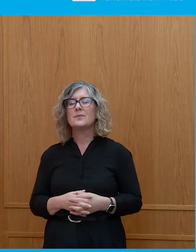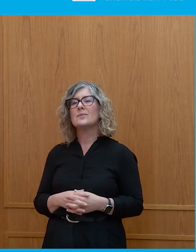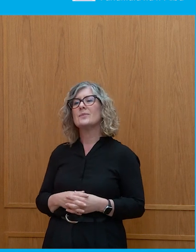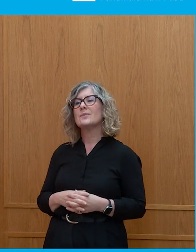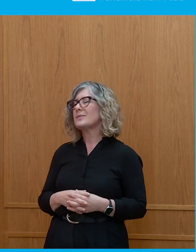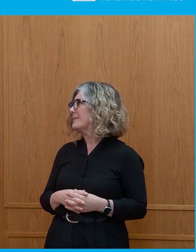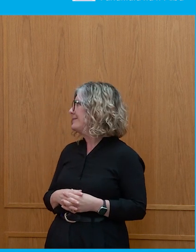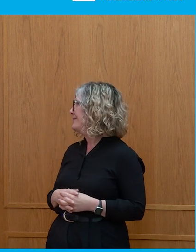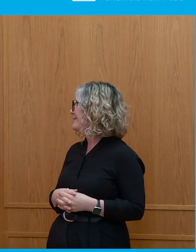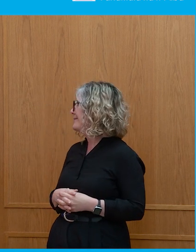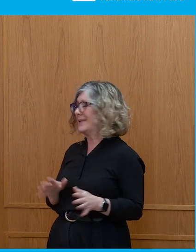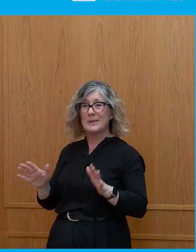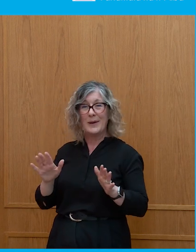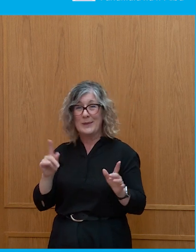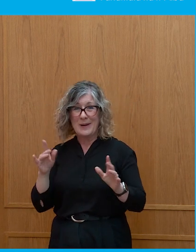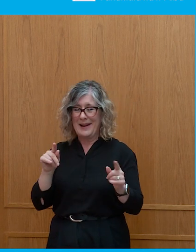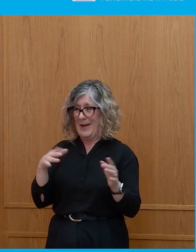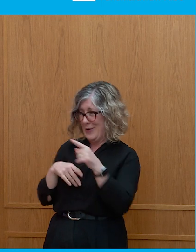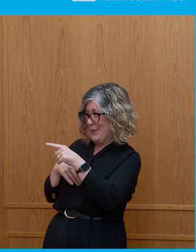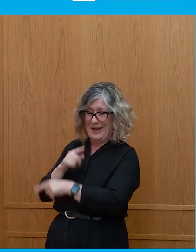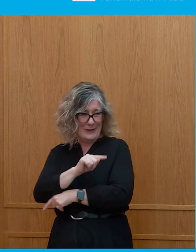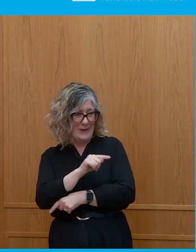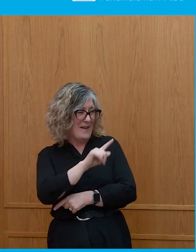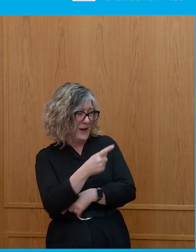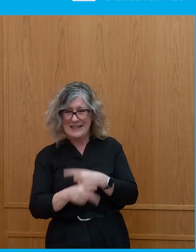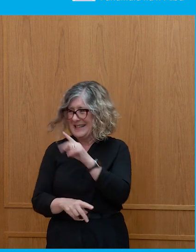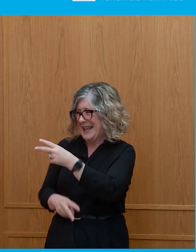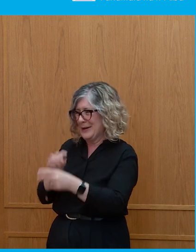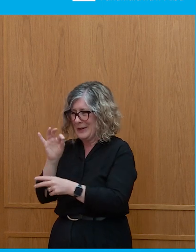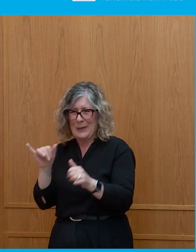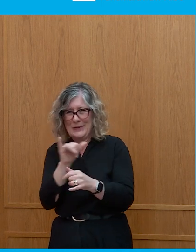no, no, no, You're the first one. Well, you'll do the first one, he can do the second. All right.